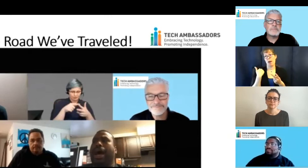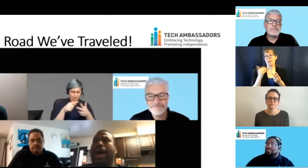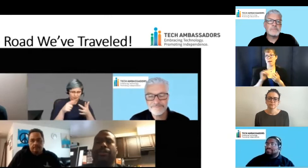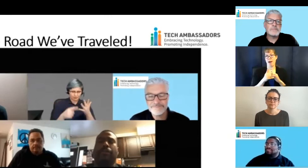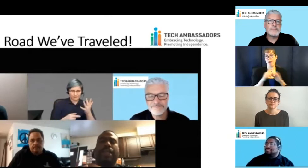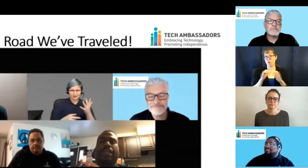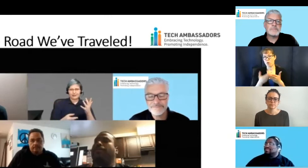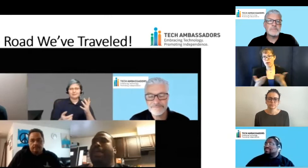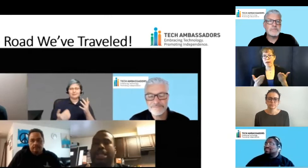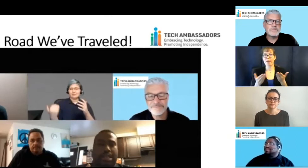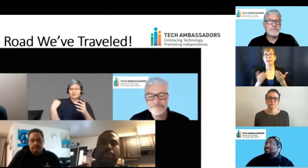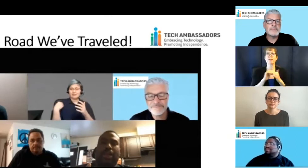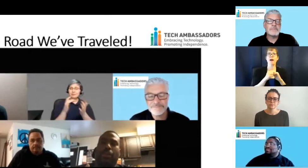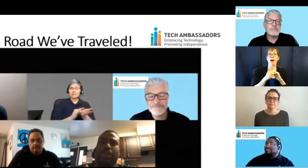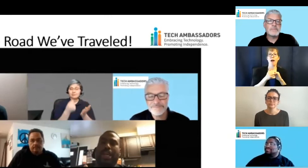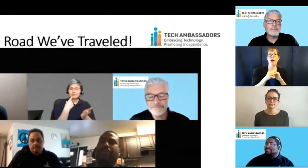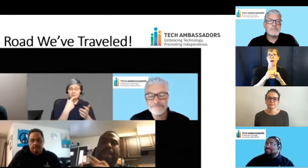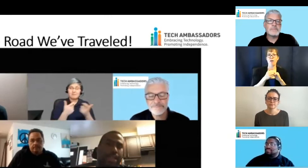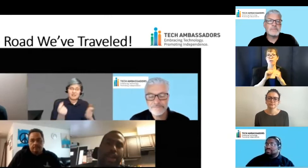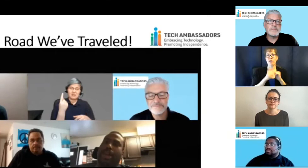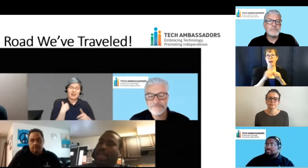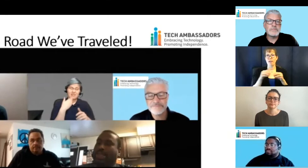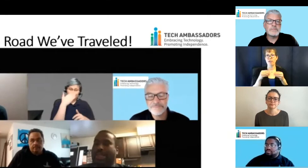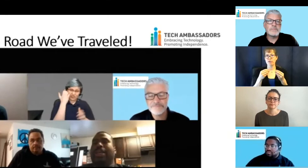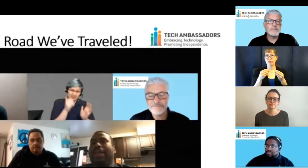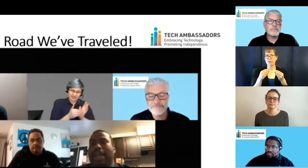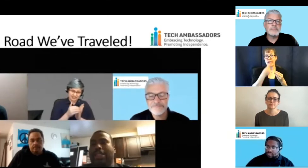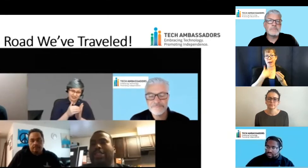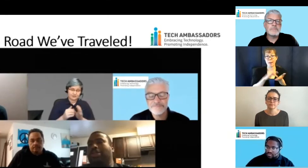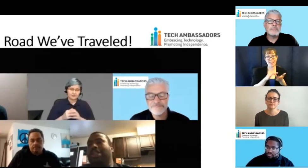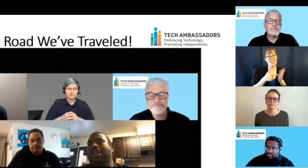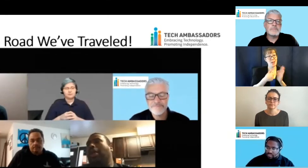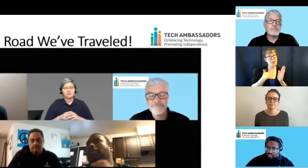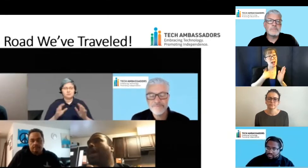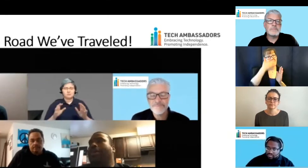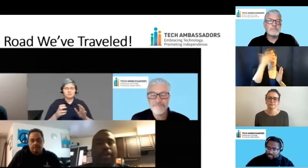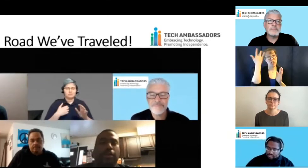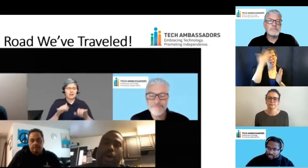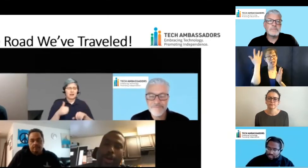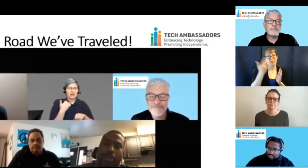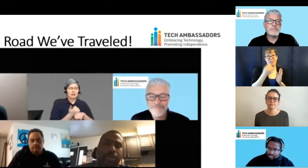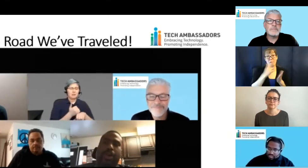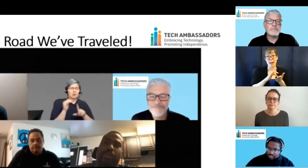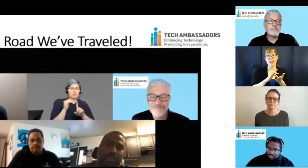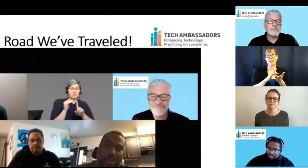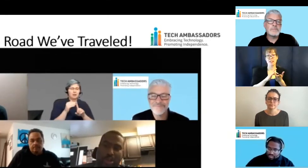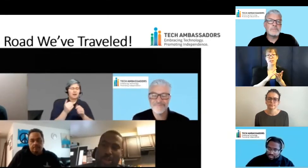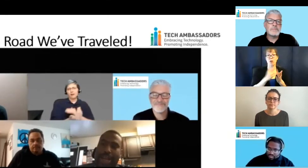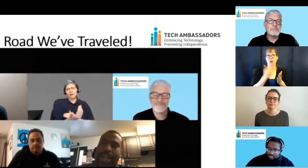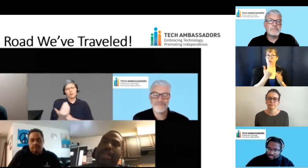I reminded me how to take my medications, a big one, because I forget to take the medication a lot. So, just set a daily reminder every morning, which is very